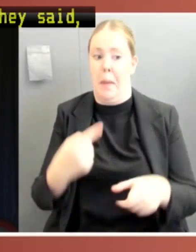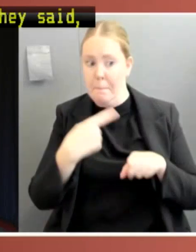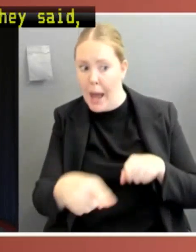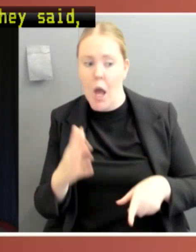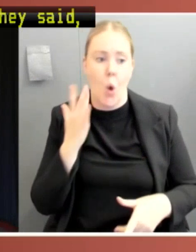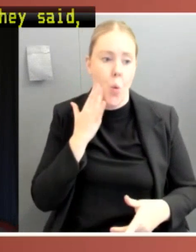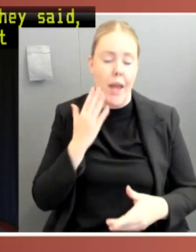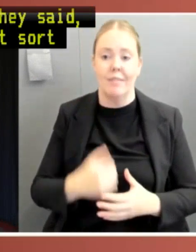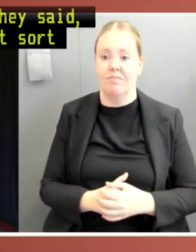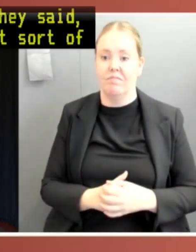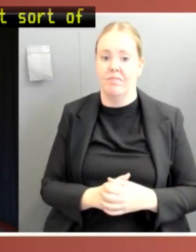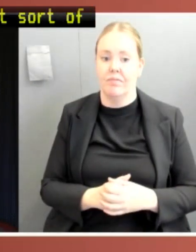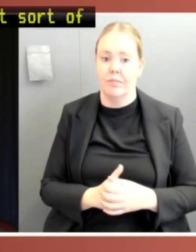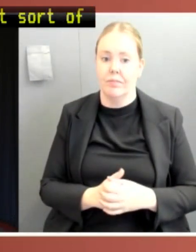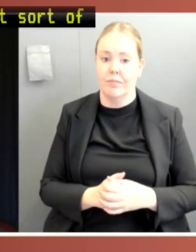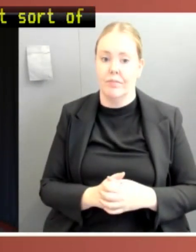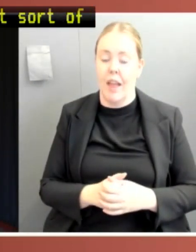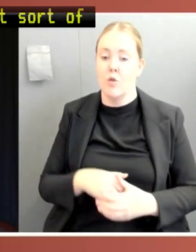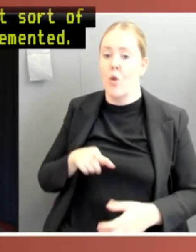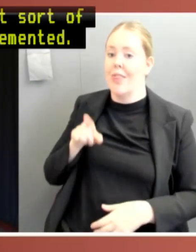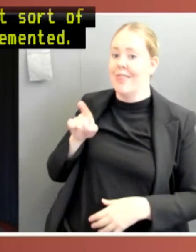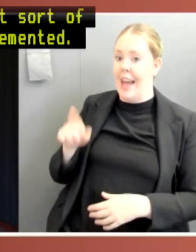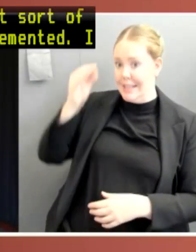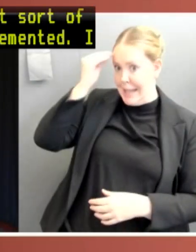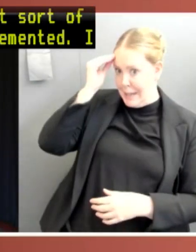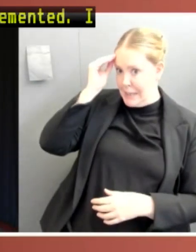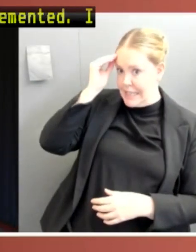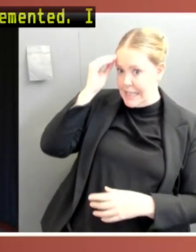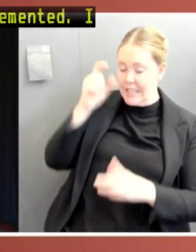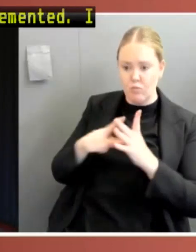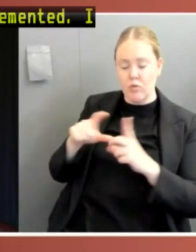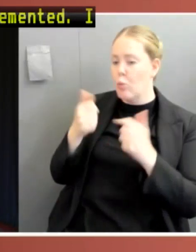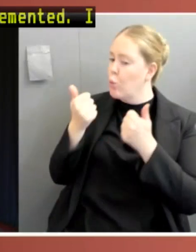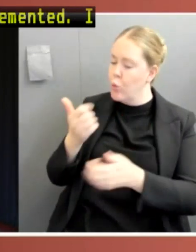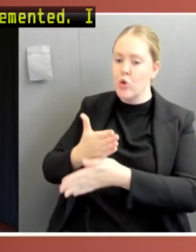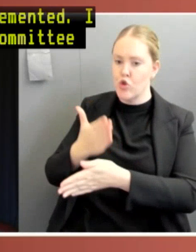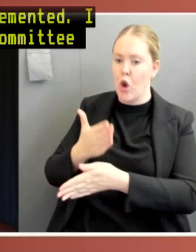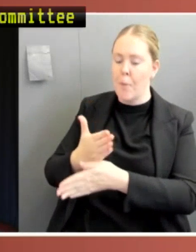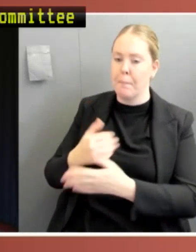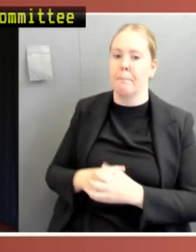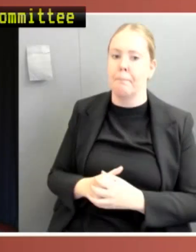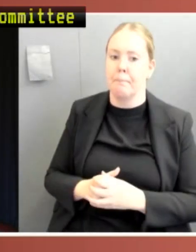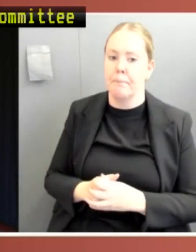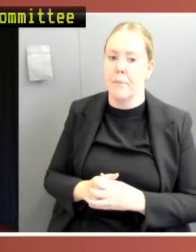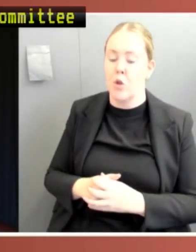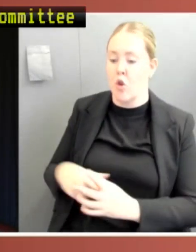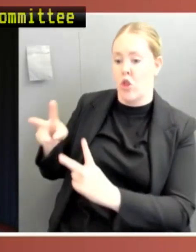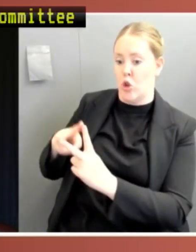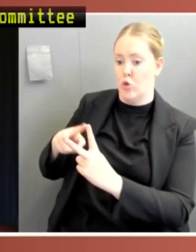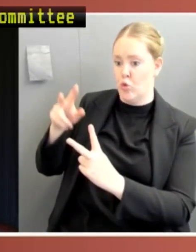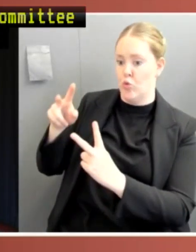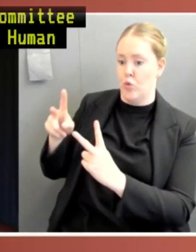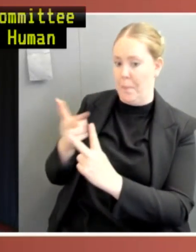that parliamentary committee did a really good job. And I think the Human Rights Committee and the Delegated Security Committee were both two standouts in this area.